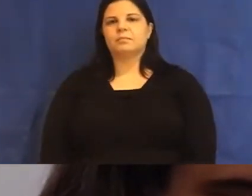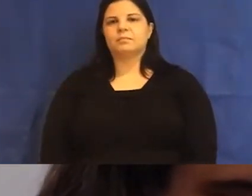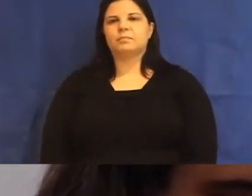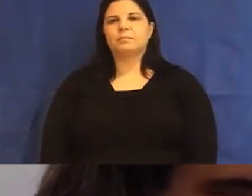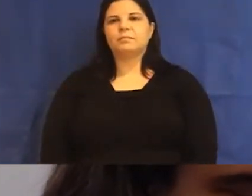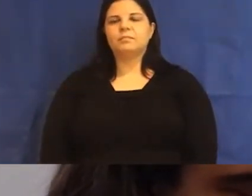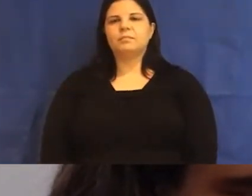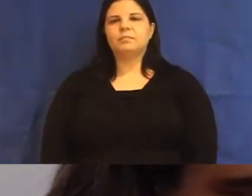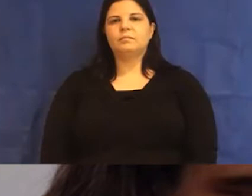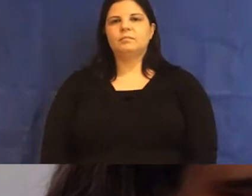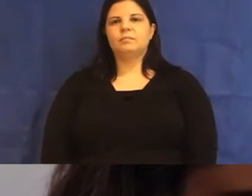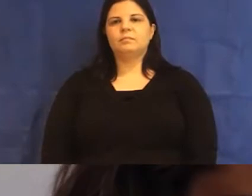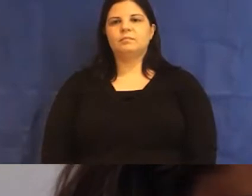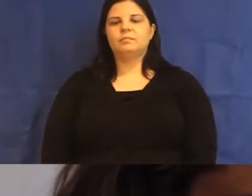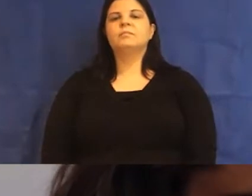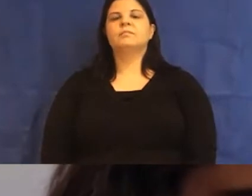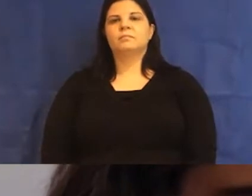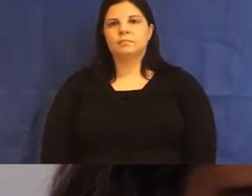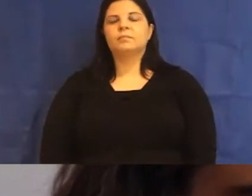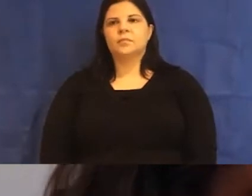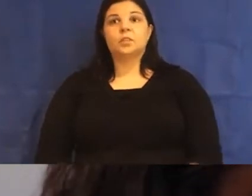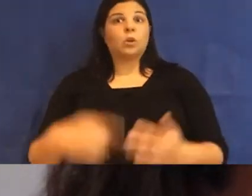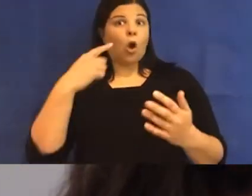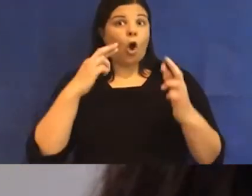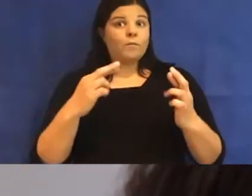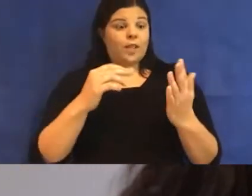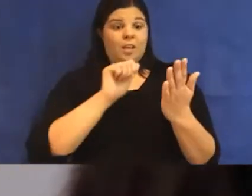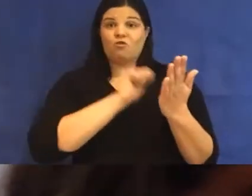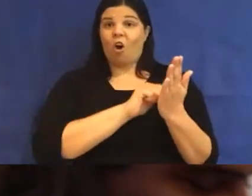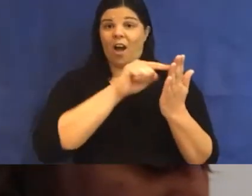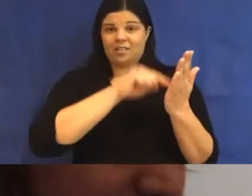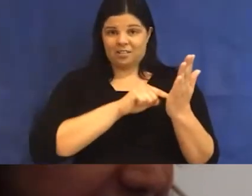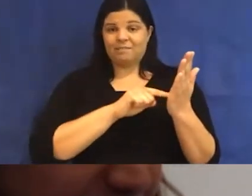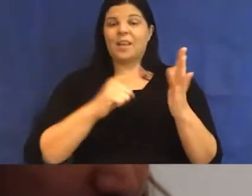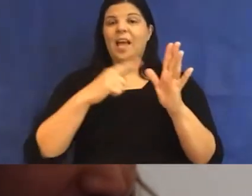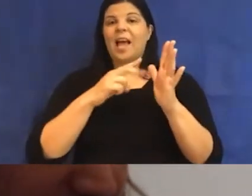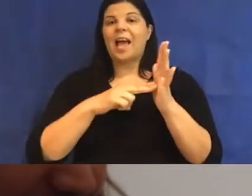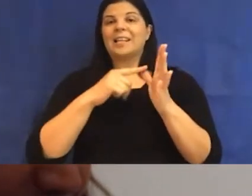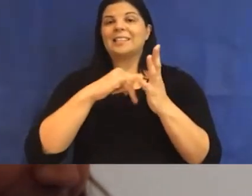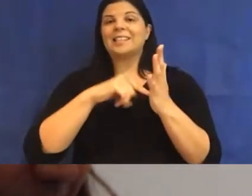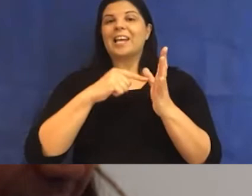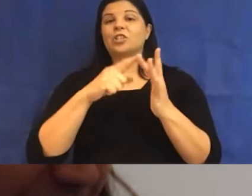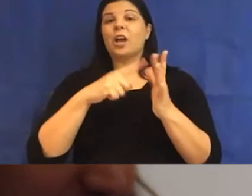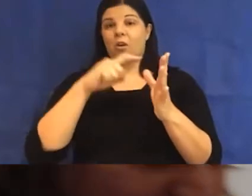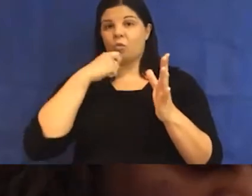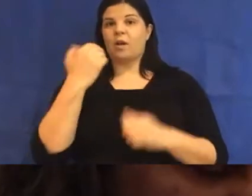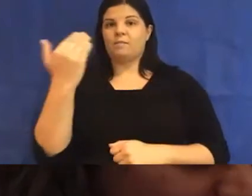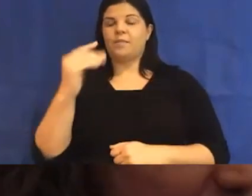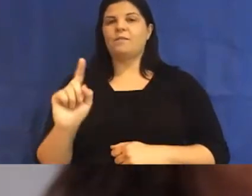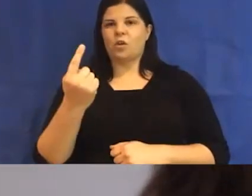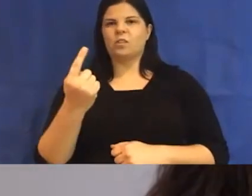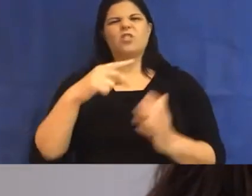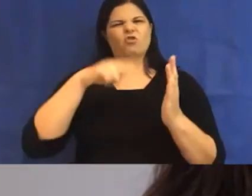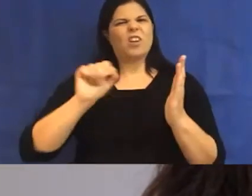So if the order of speakers hasn't changed, we'll have Anastasia speak first. I'll just say a few words. I'll read Anastasia's bio